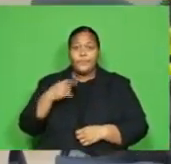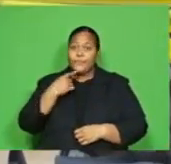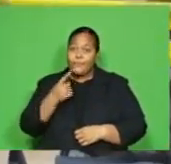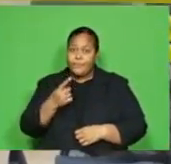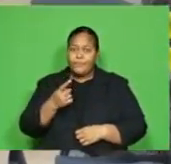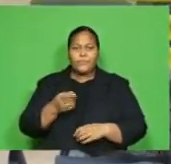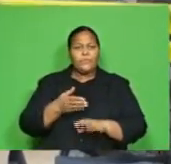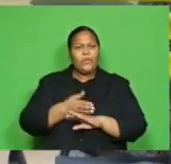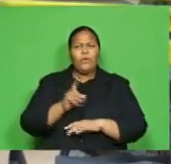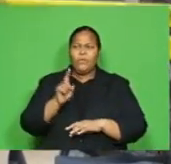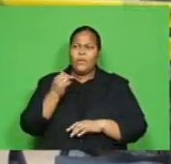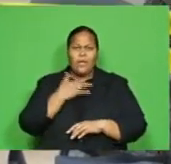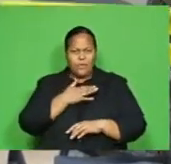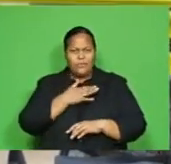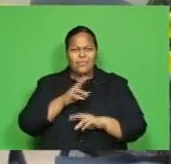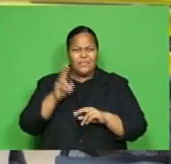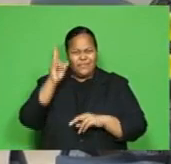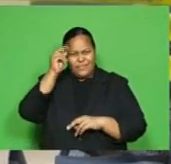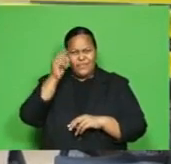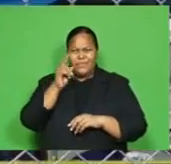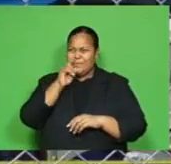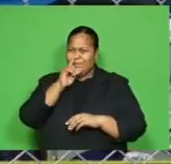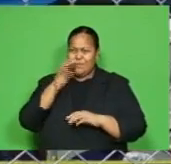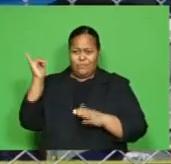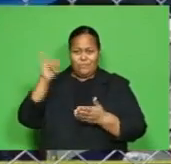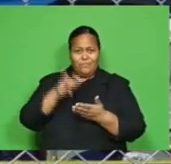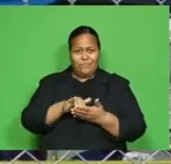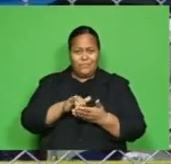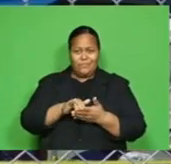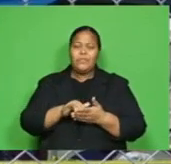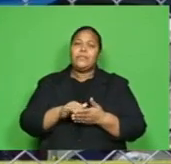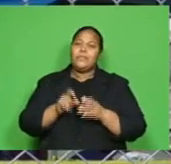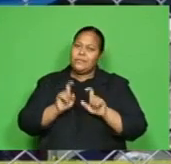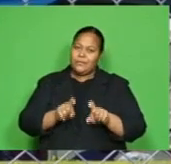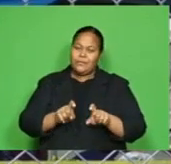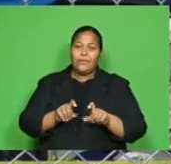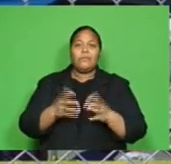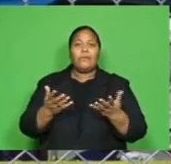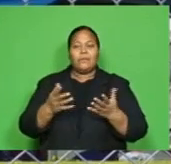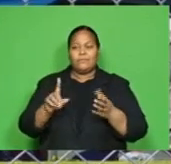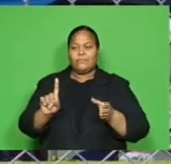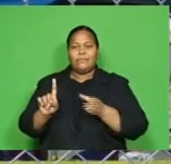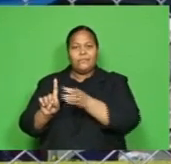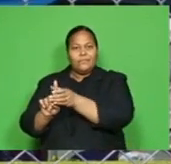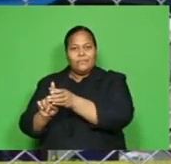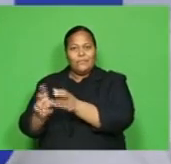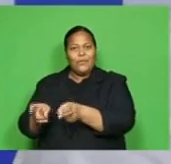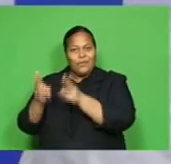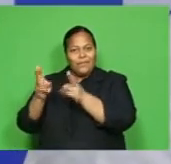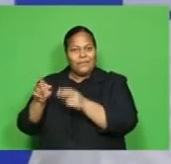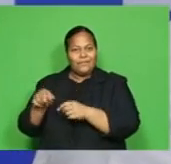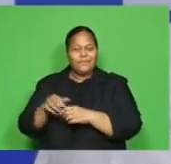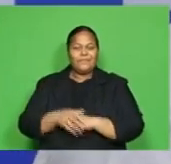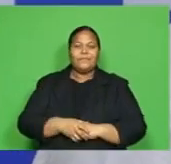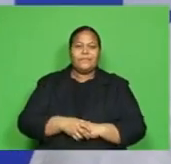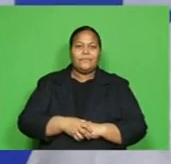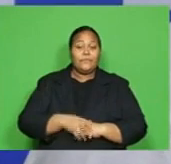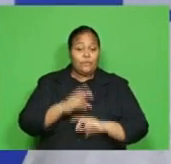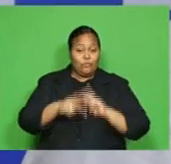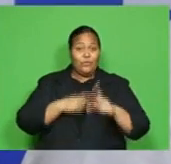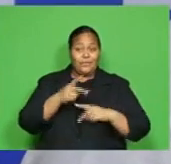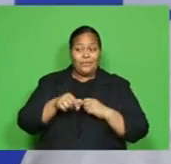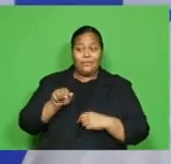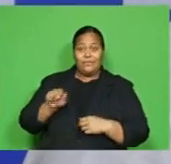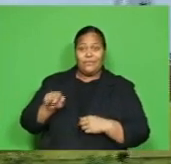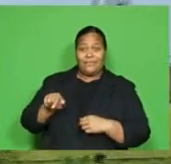who've returned home to be reunited with their families remain in the mandatory closely monitored hotel quarantine. The processes around them in